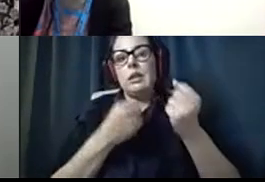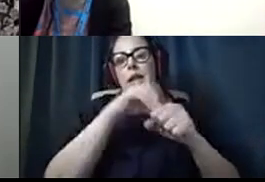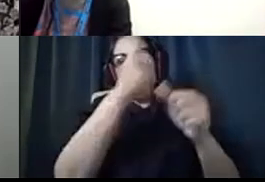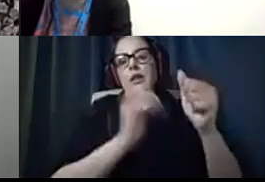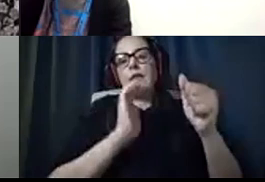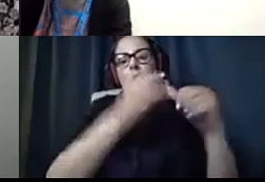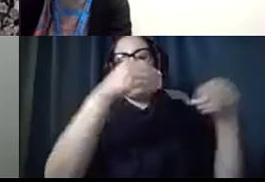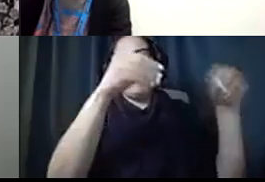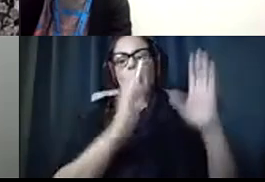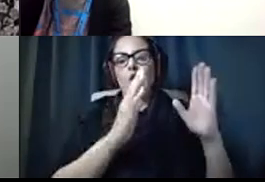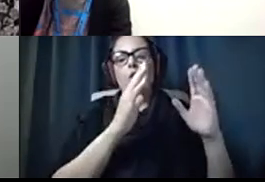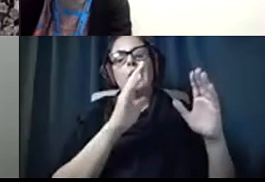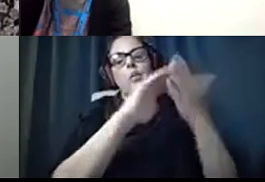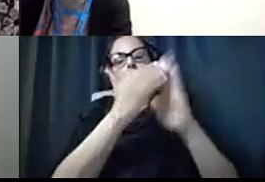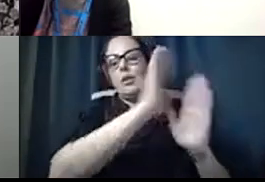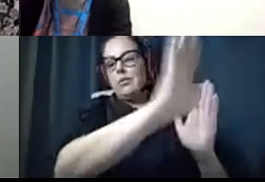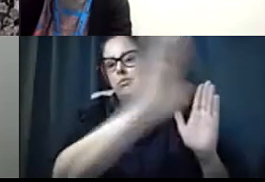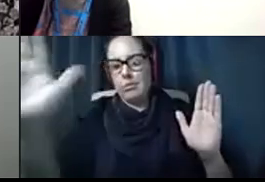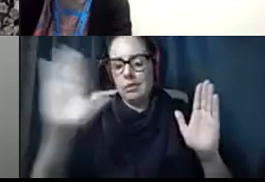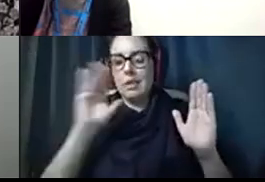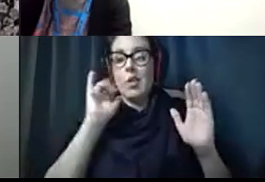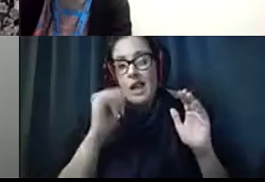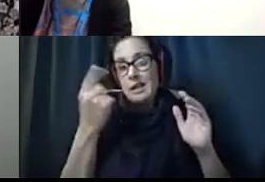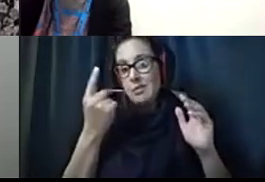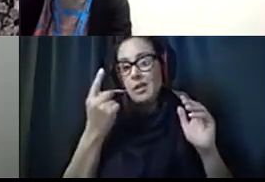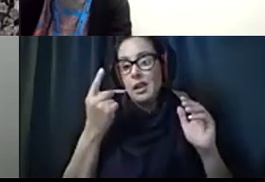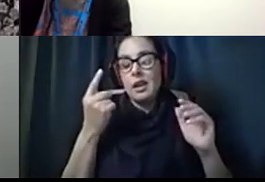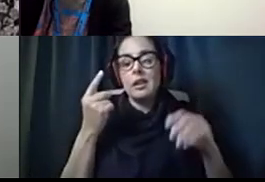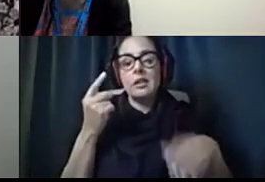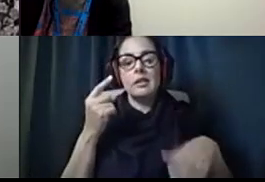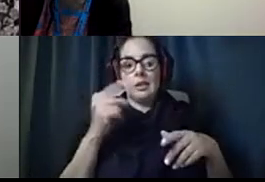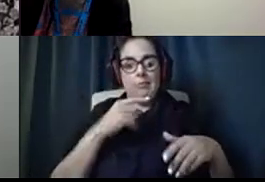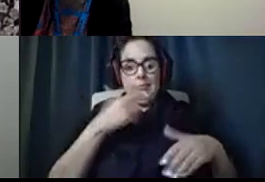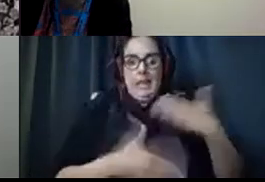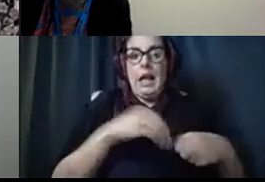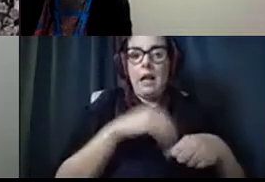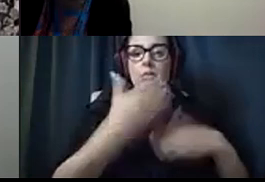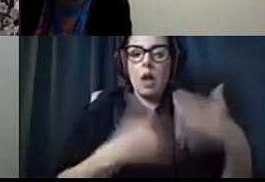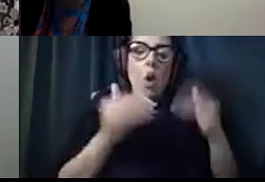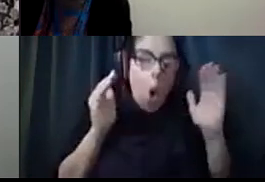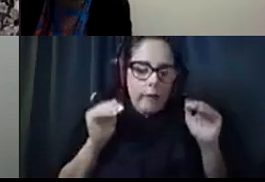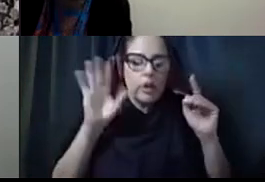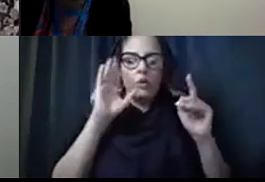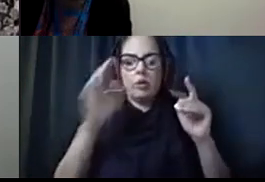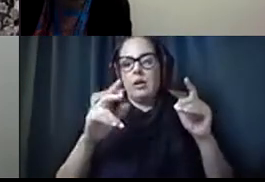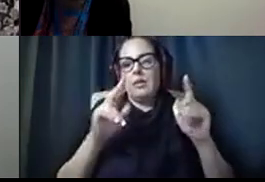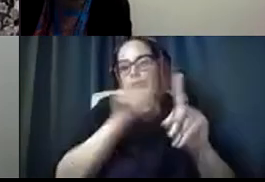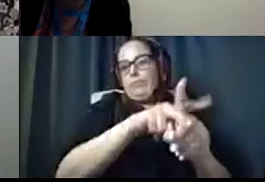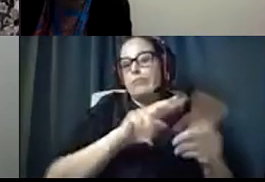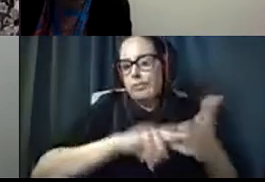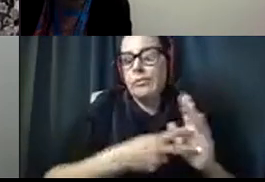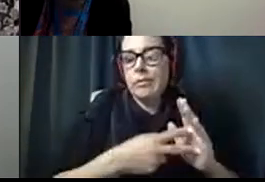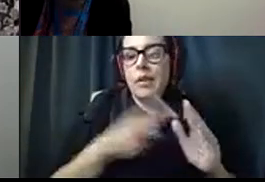the vendor communities. So, that's something that's just well underway and hopefully will be very meaningful and useful to